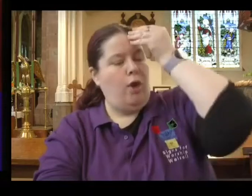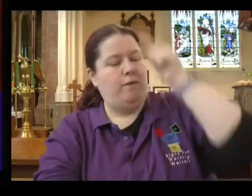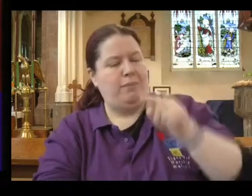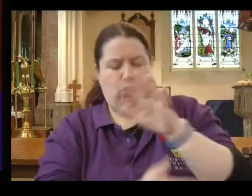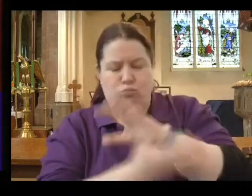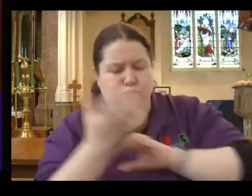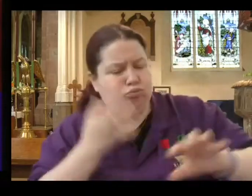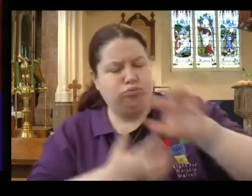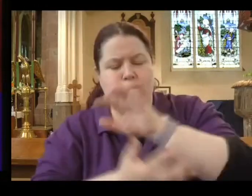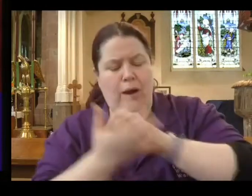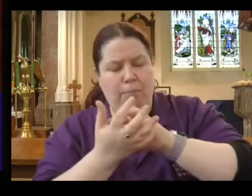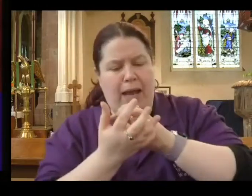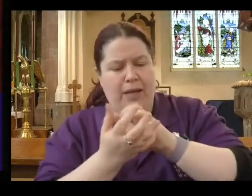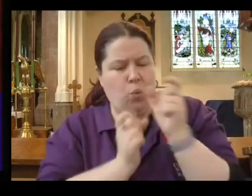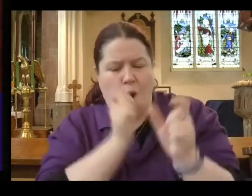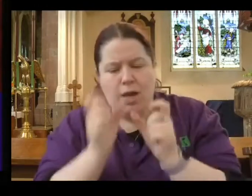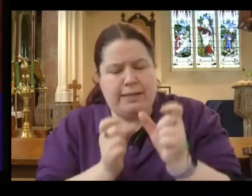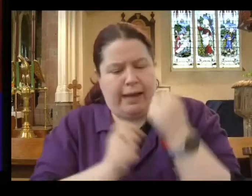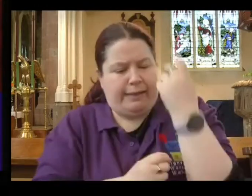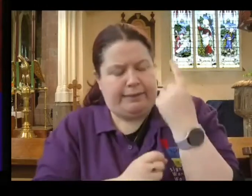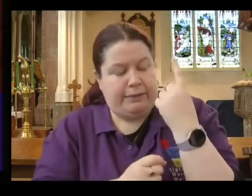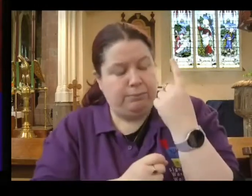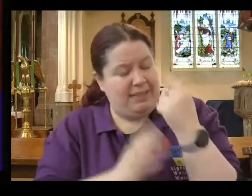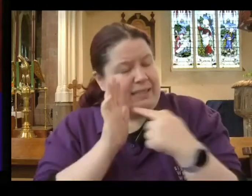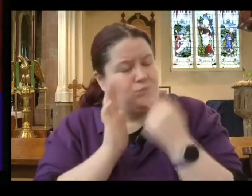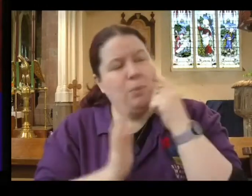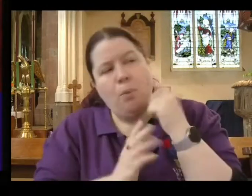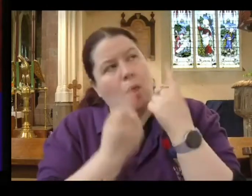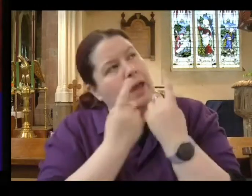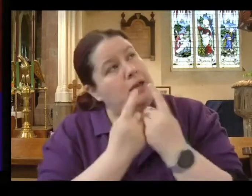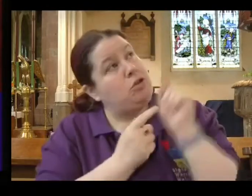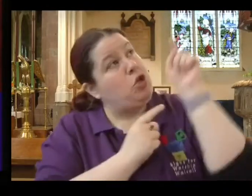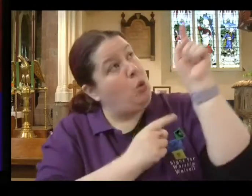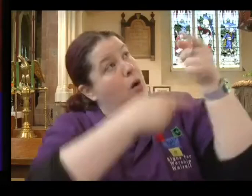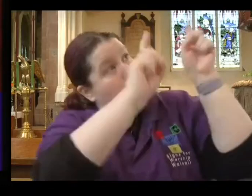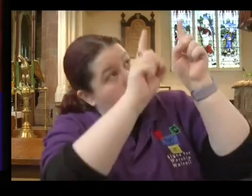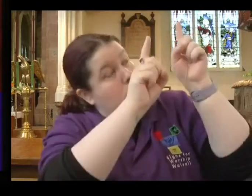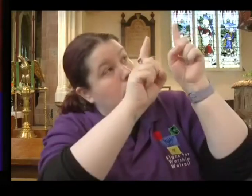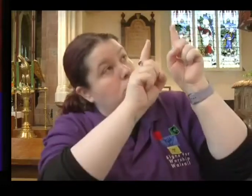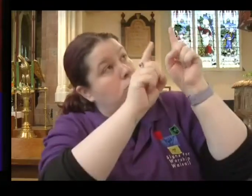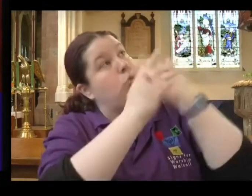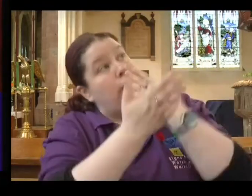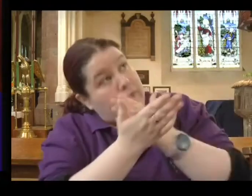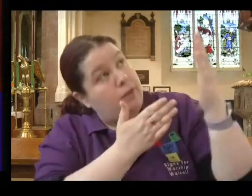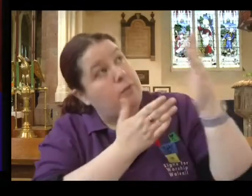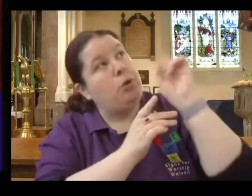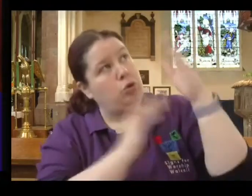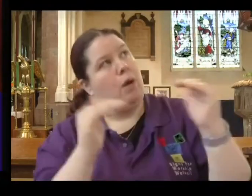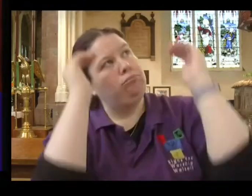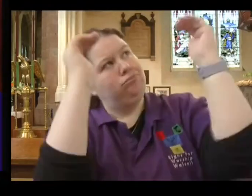that you are God and you forgive, but you have standards. Amen.